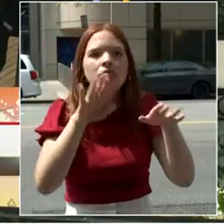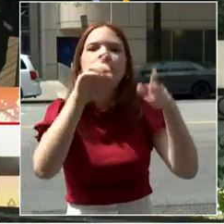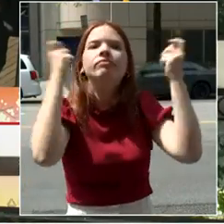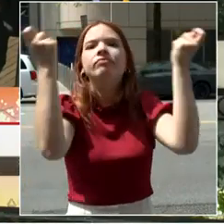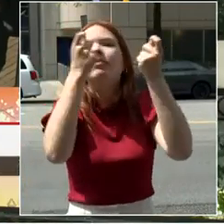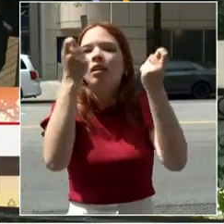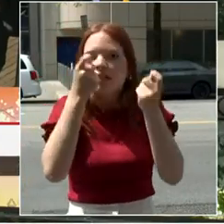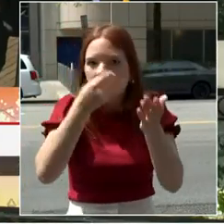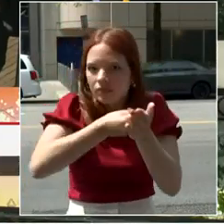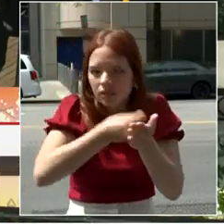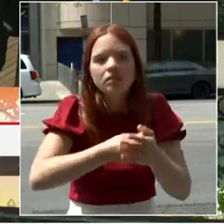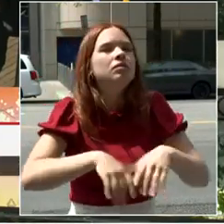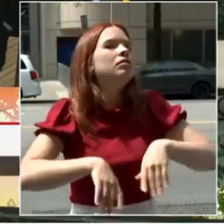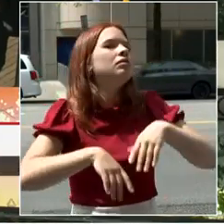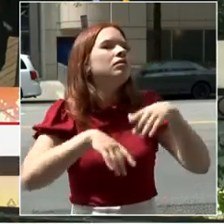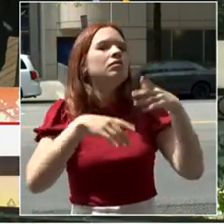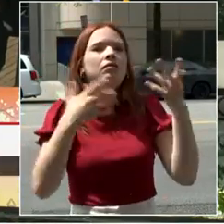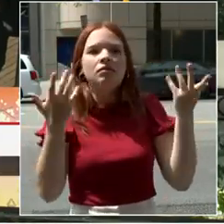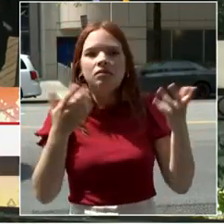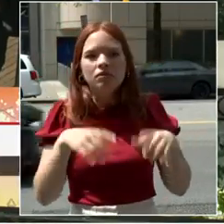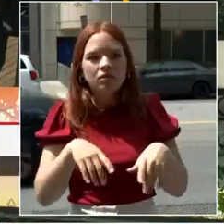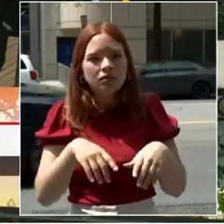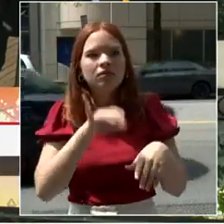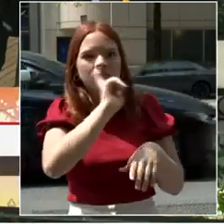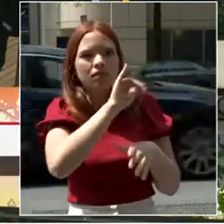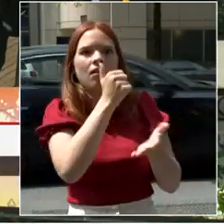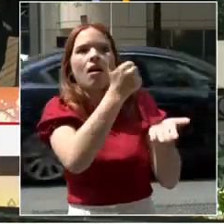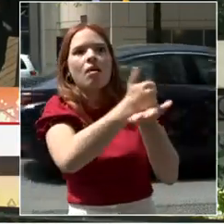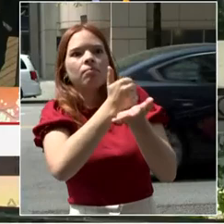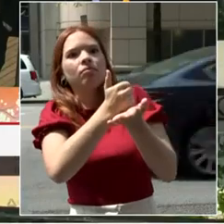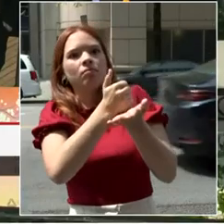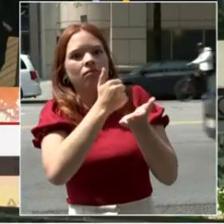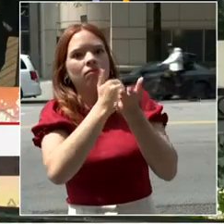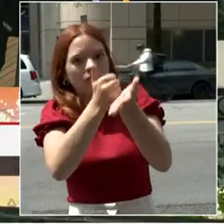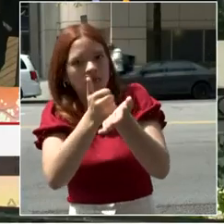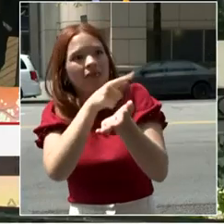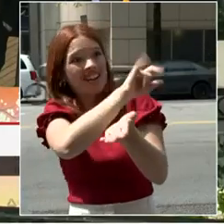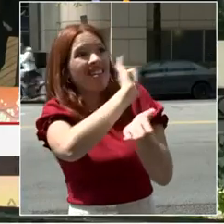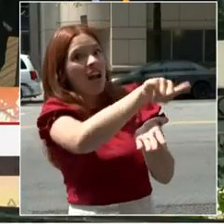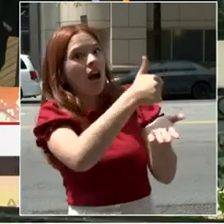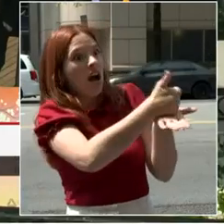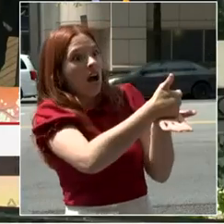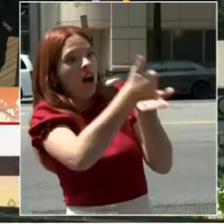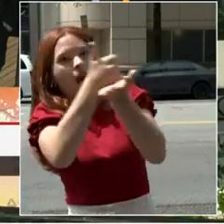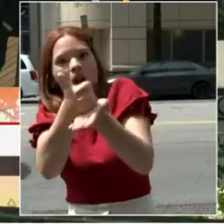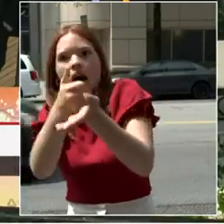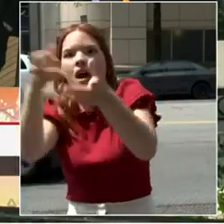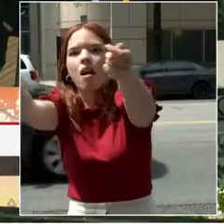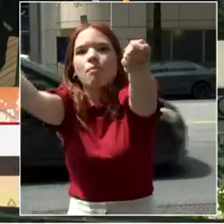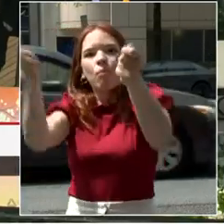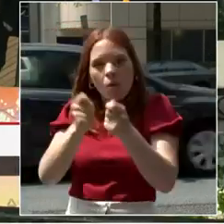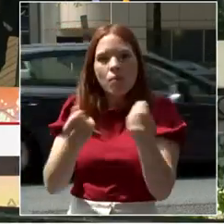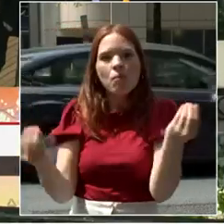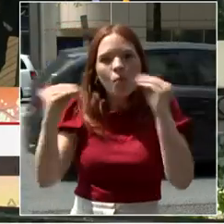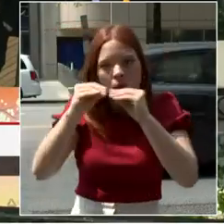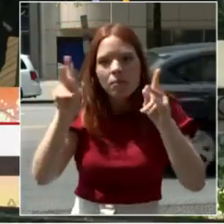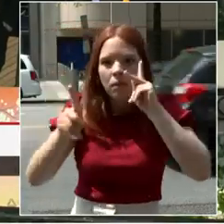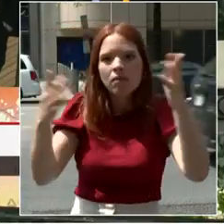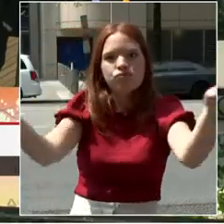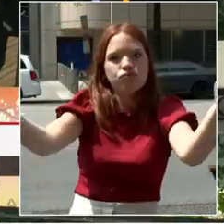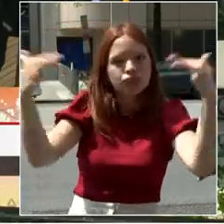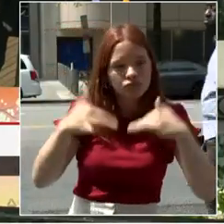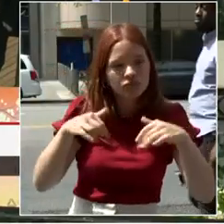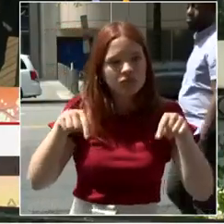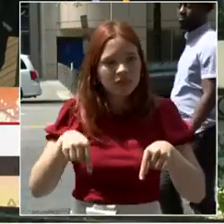part of our strategy, to the downtown. That includes the Capital Pride, National Barbecue Festival,